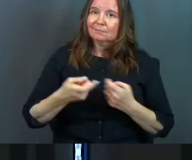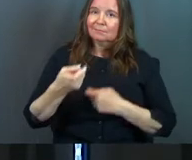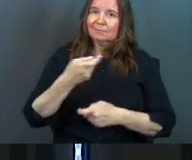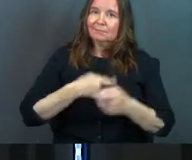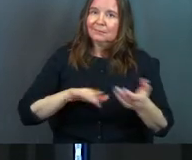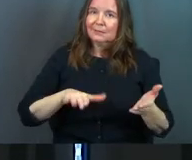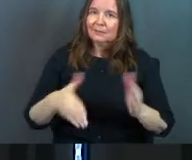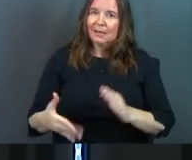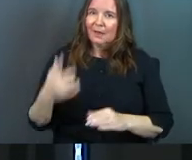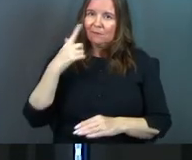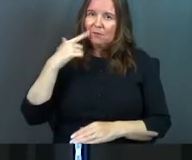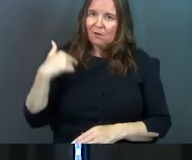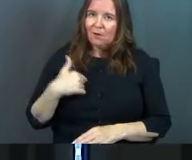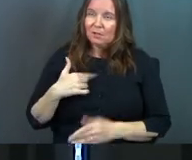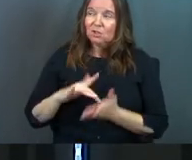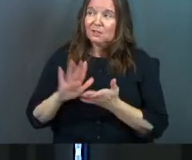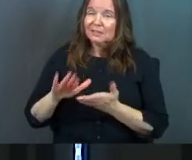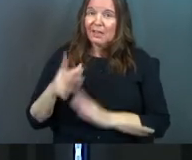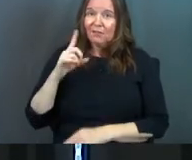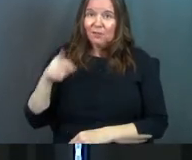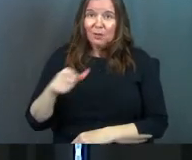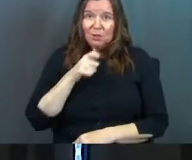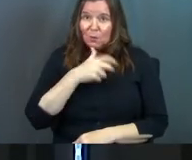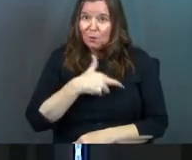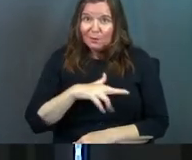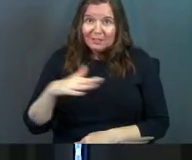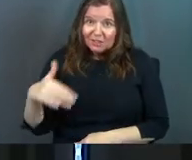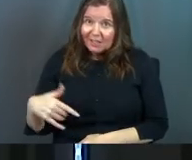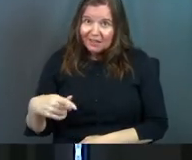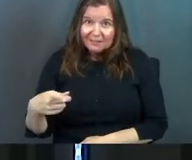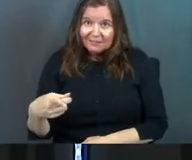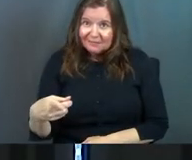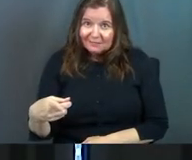See, Jesus died for you, and you weren't religious yet.